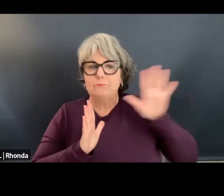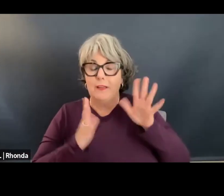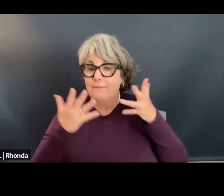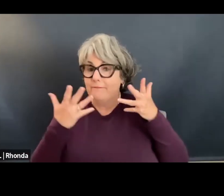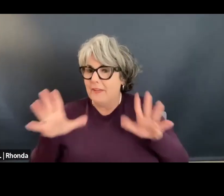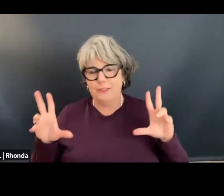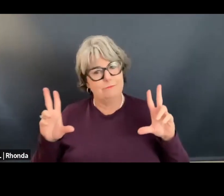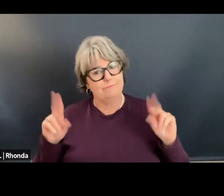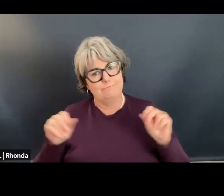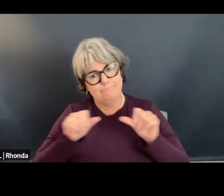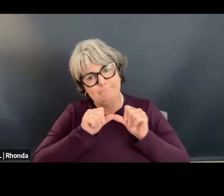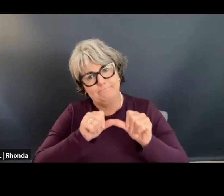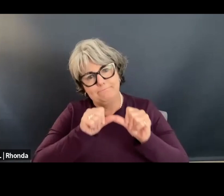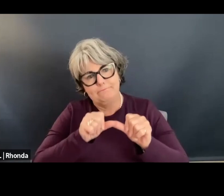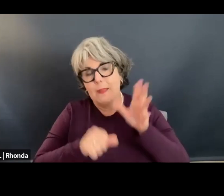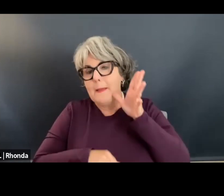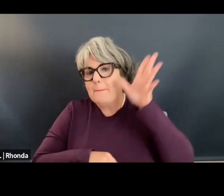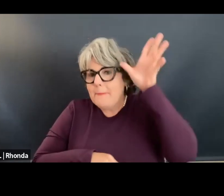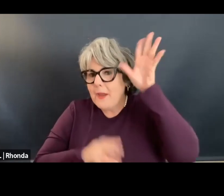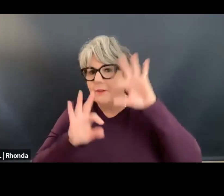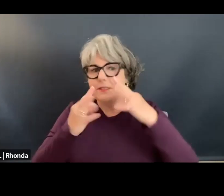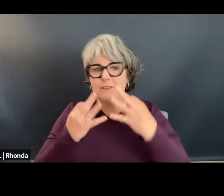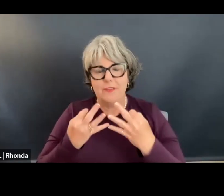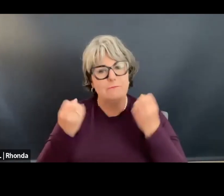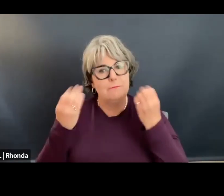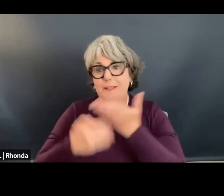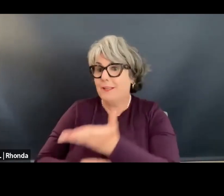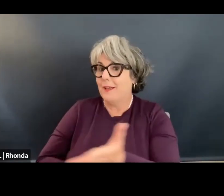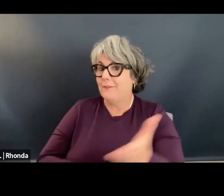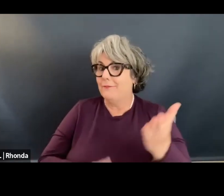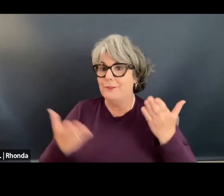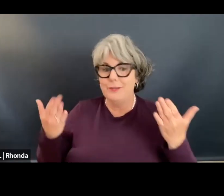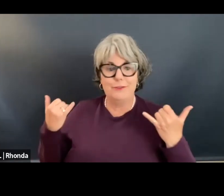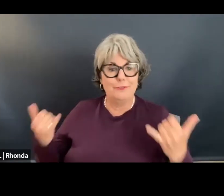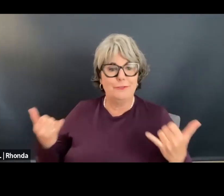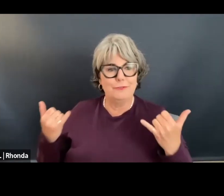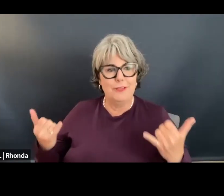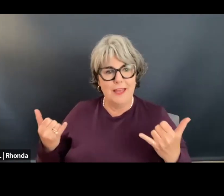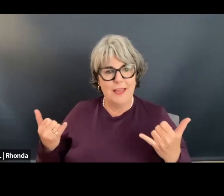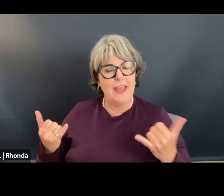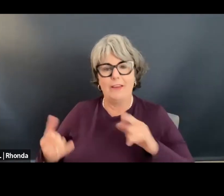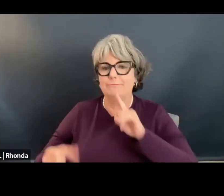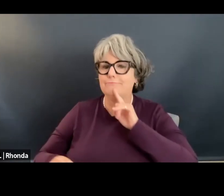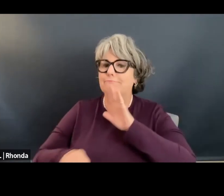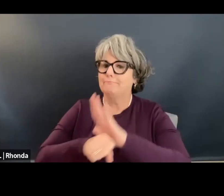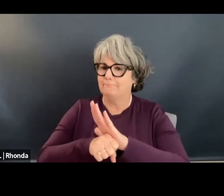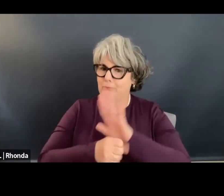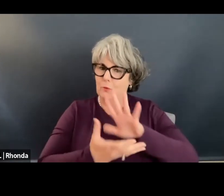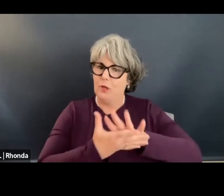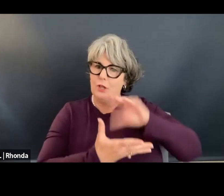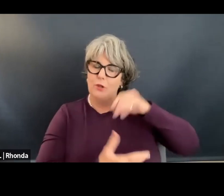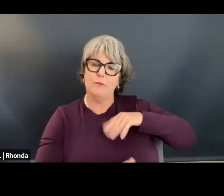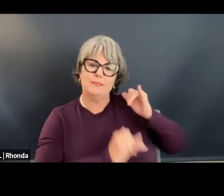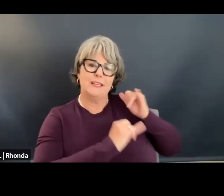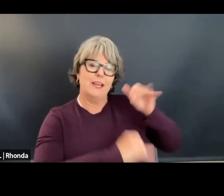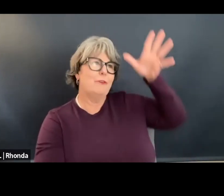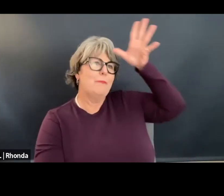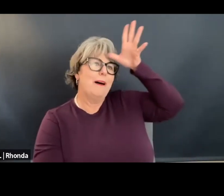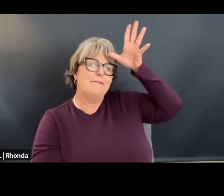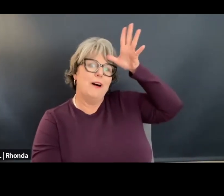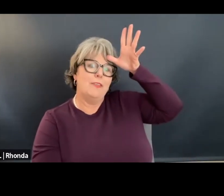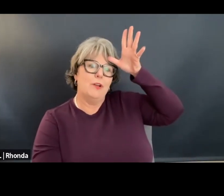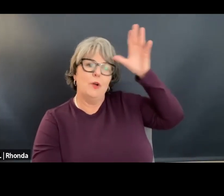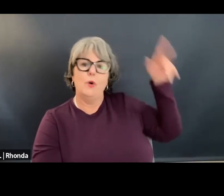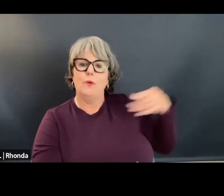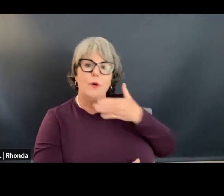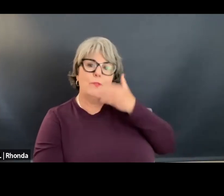done. Parents and families like so many of you here today have all confirmed what I learned from my father. We